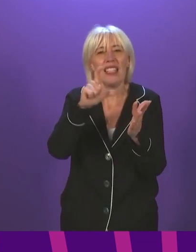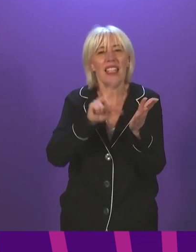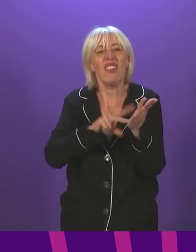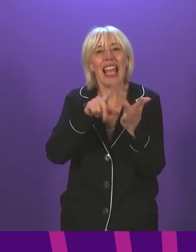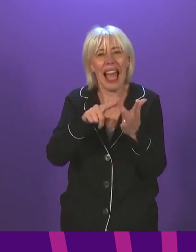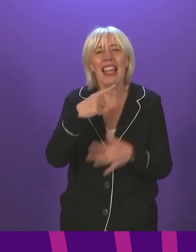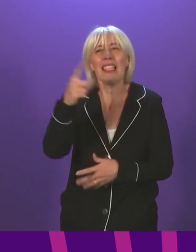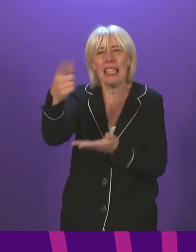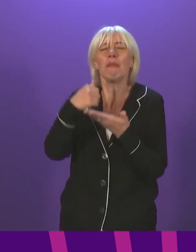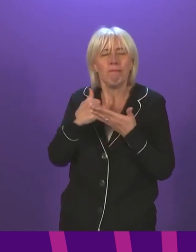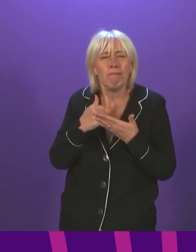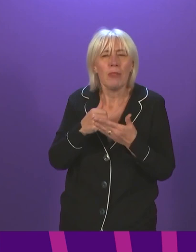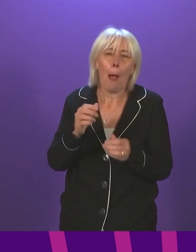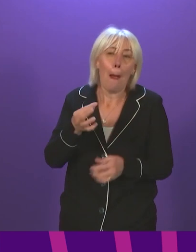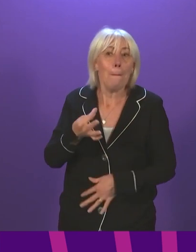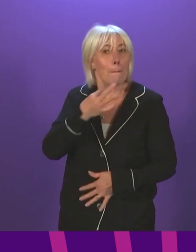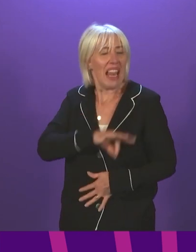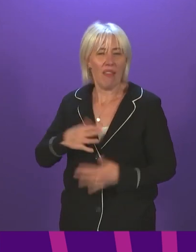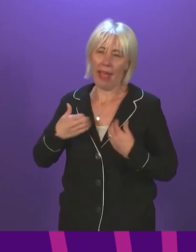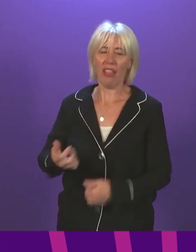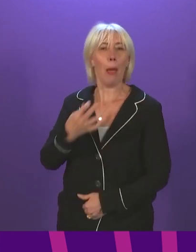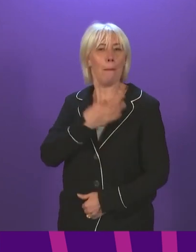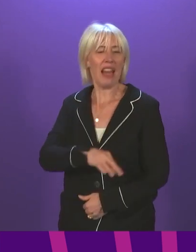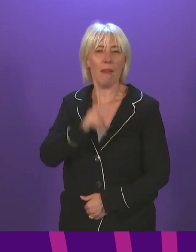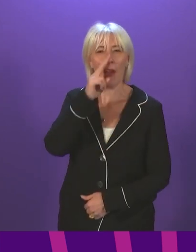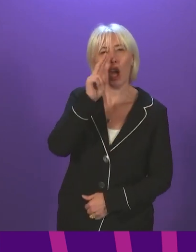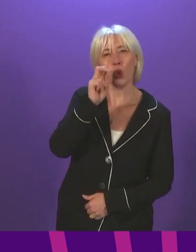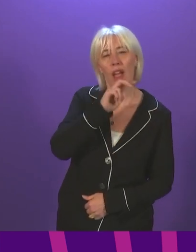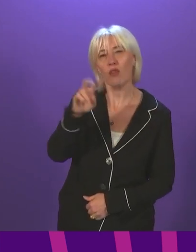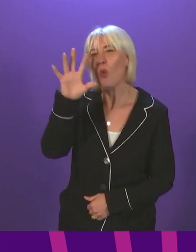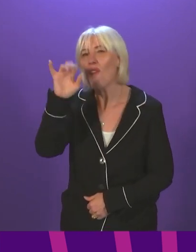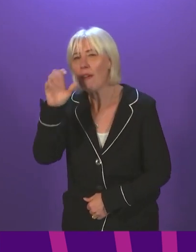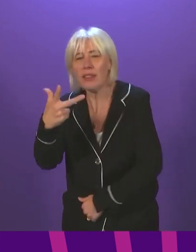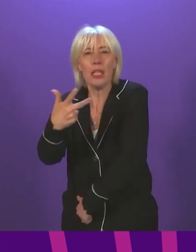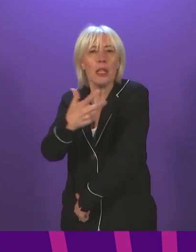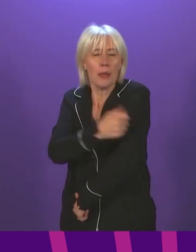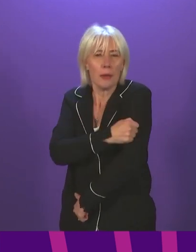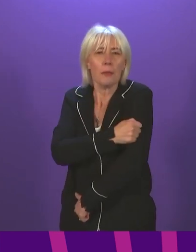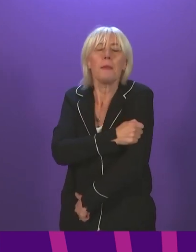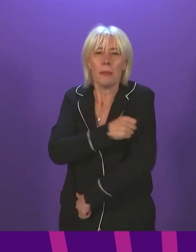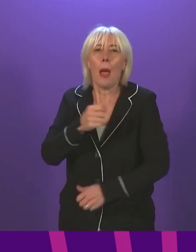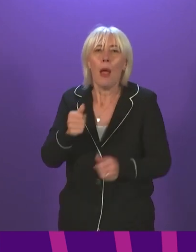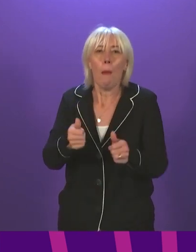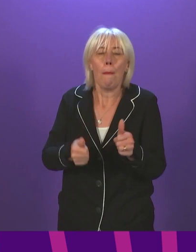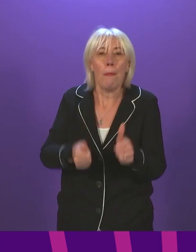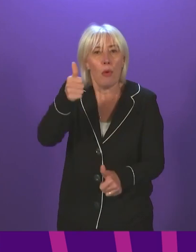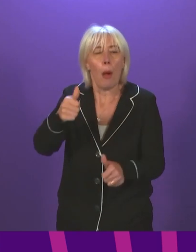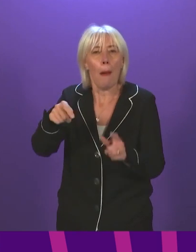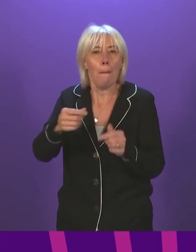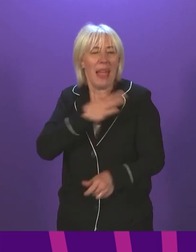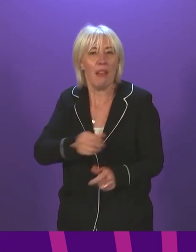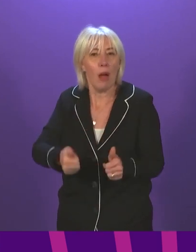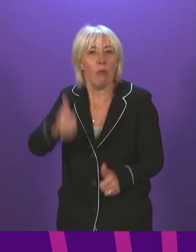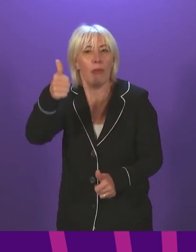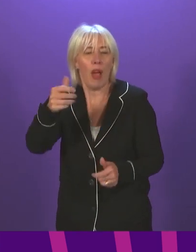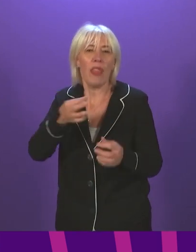benefit of vaccination, the health benefit for 12 to 15-year-olds did outweigh any risks, but that because this